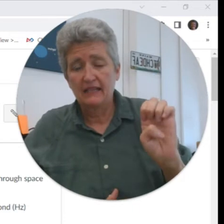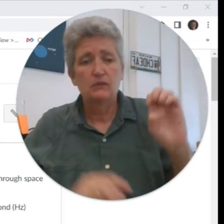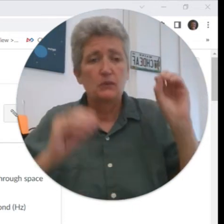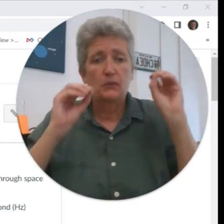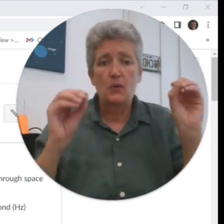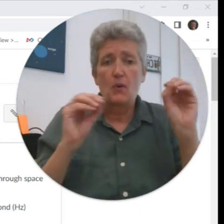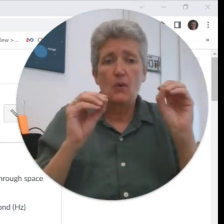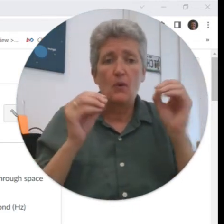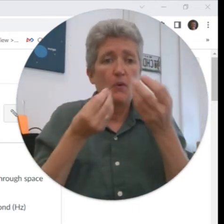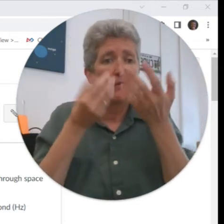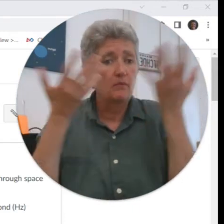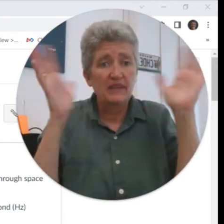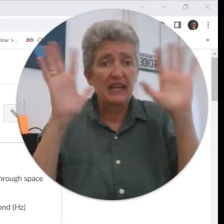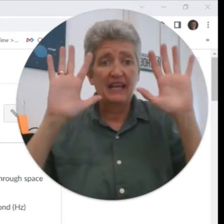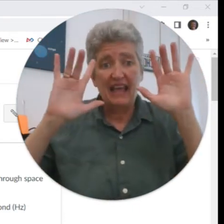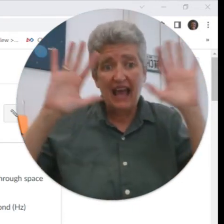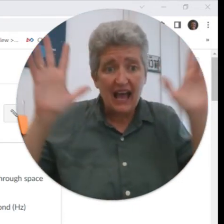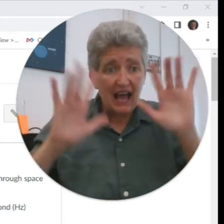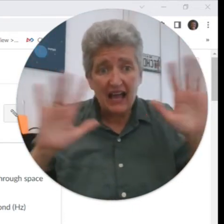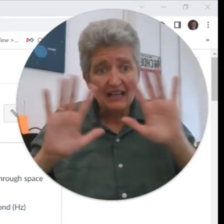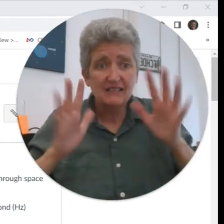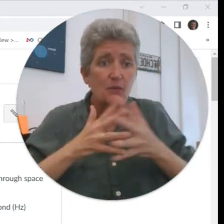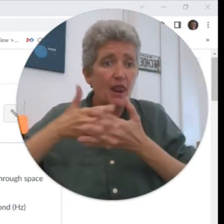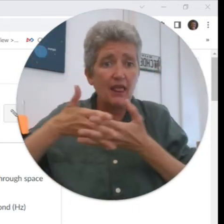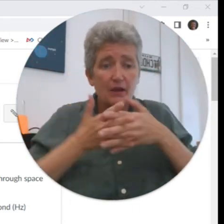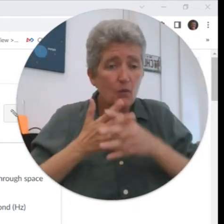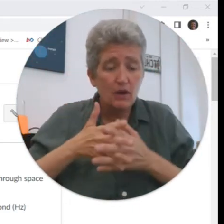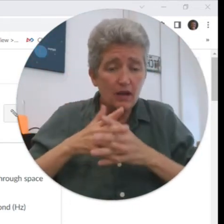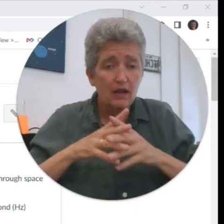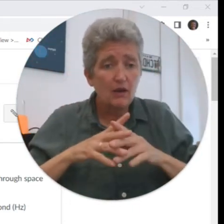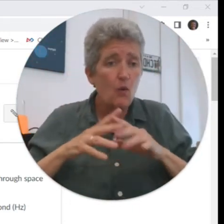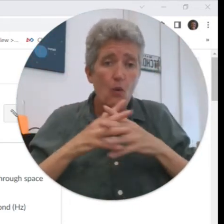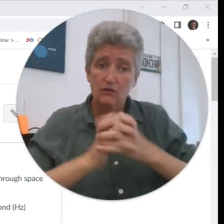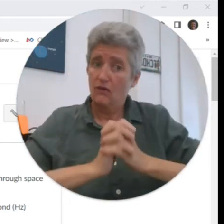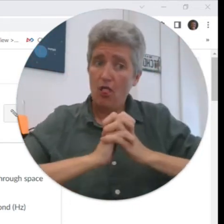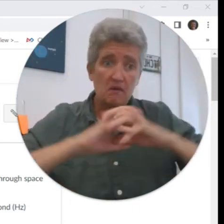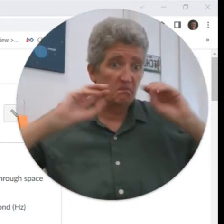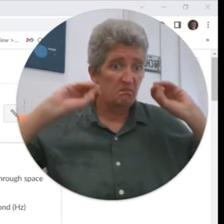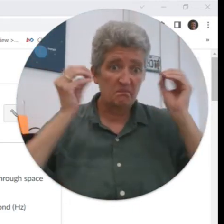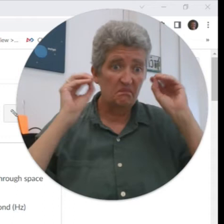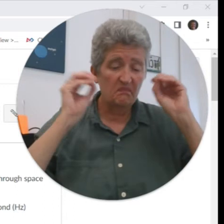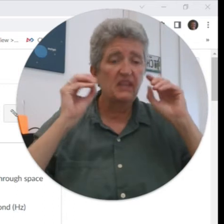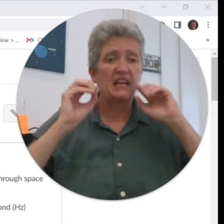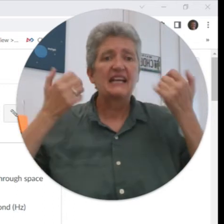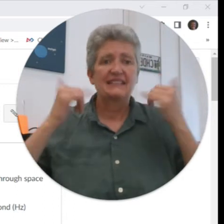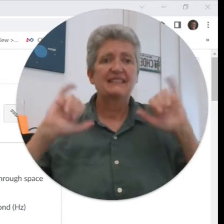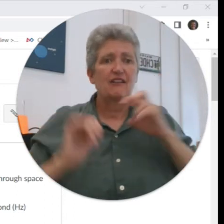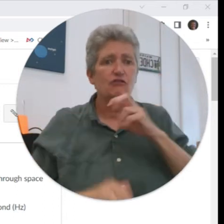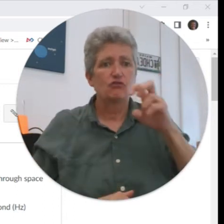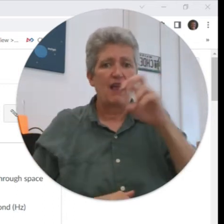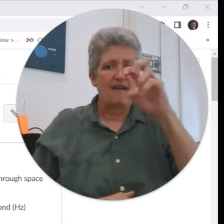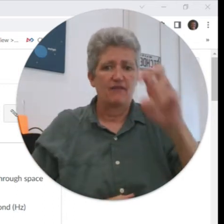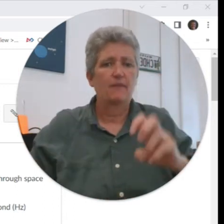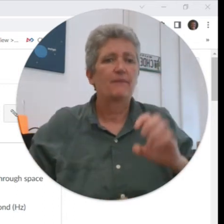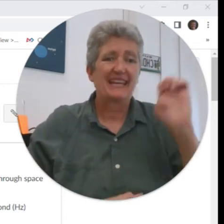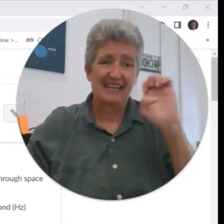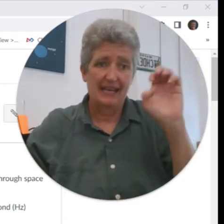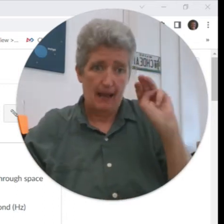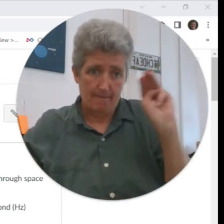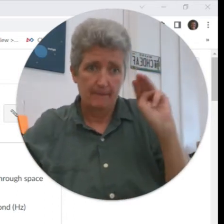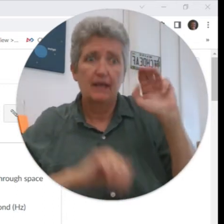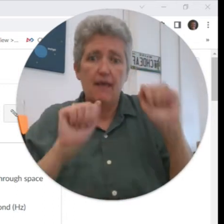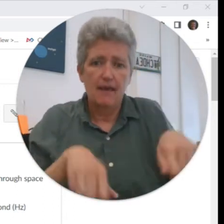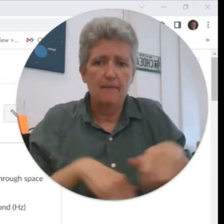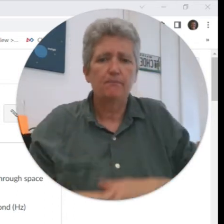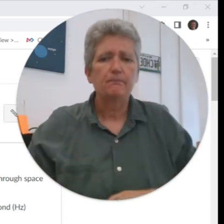so EM waves can go through space it doesn't have to go through a liquid or solid or gas